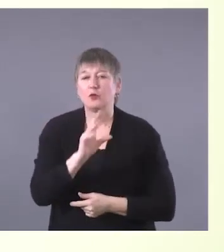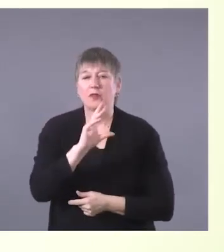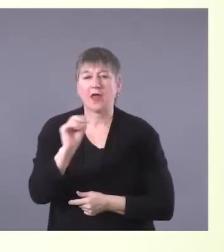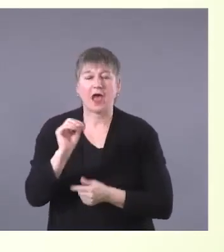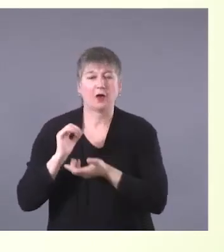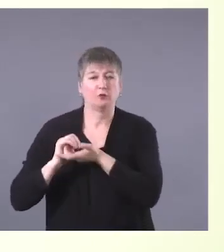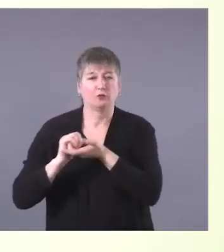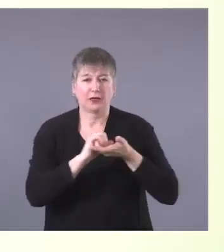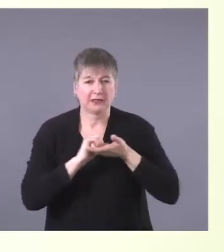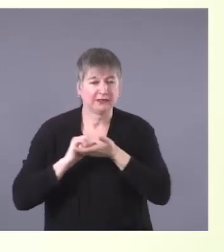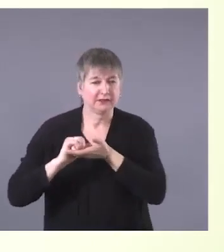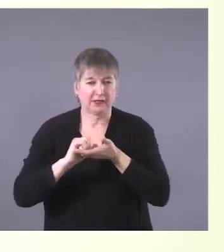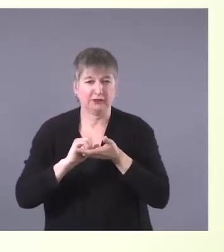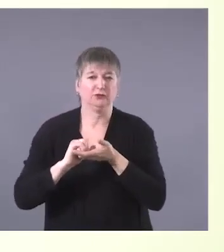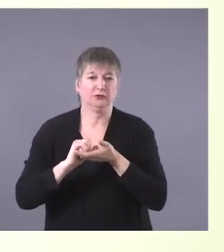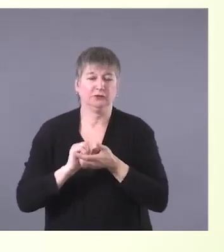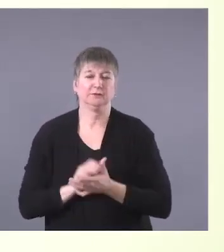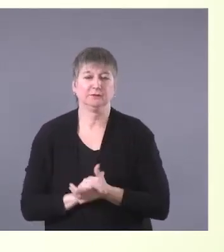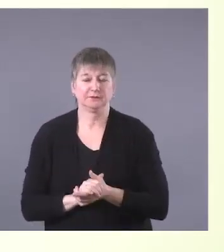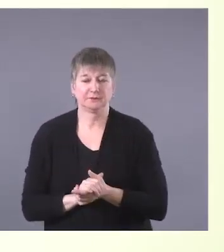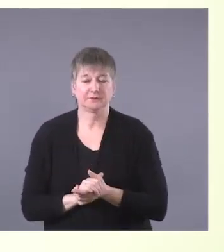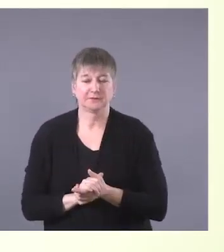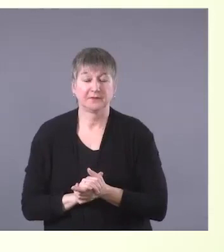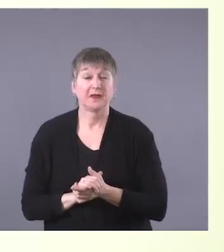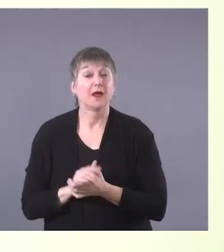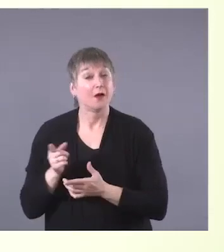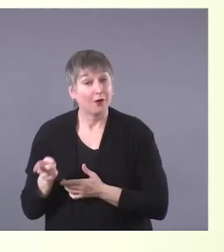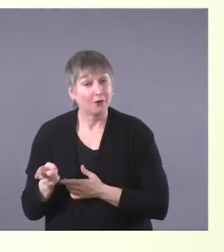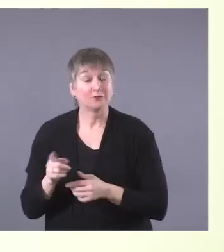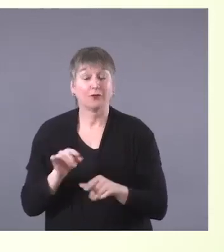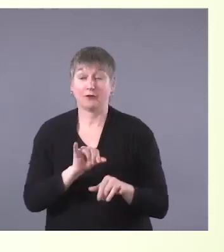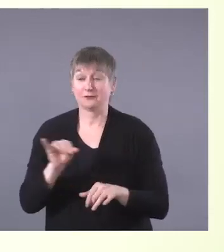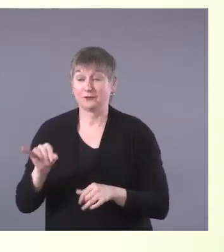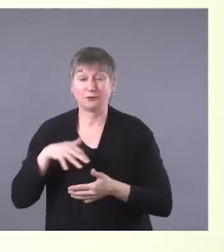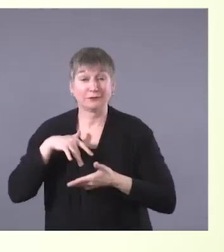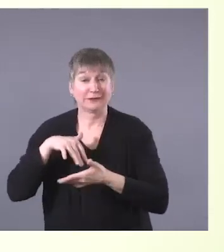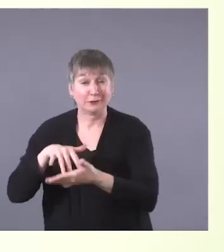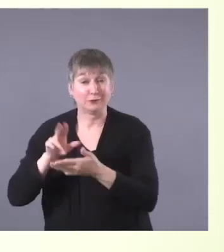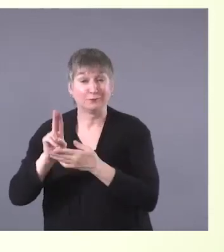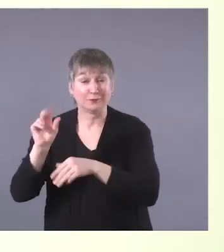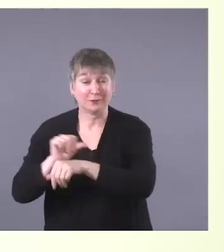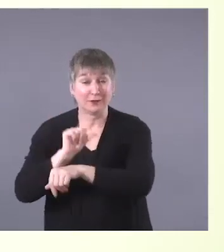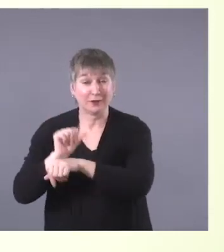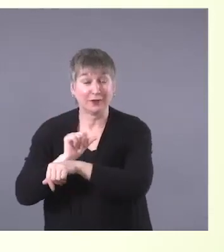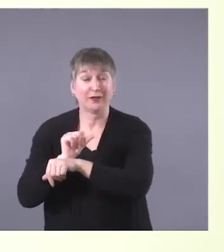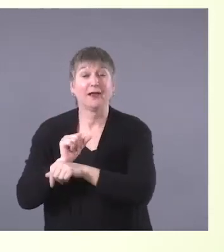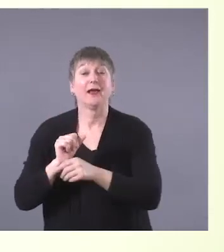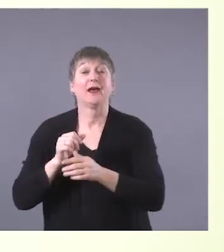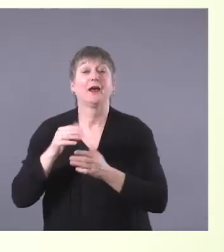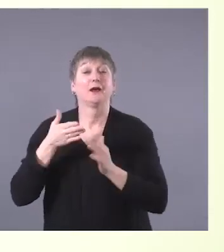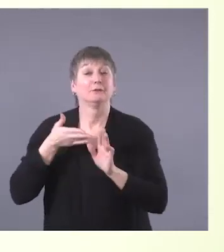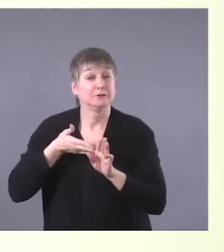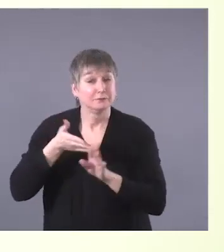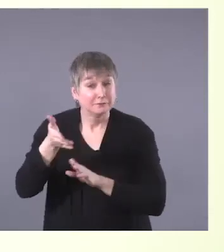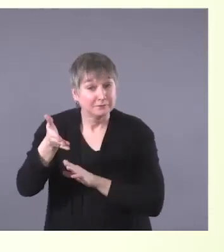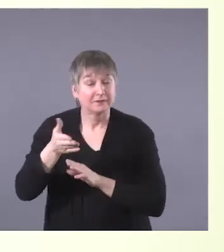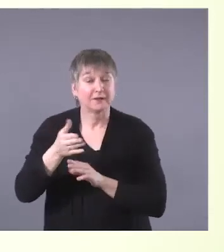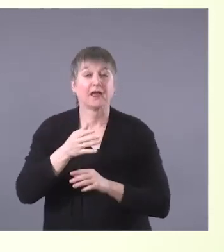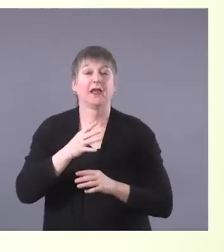currently also a student at the U of A and is studying Indigenous Community Industry Relations Program.